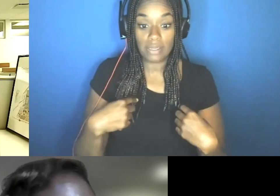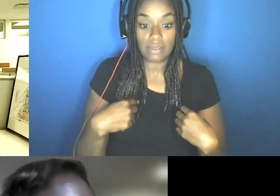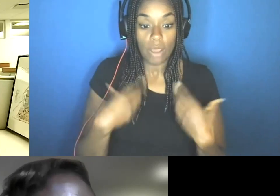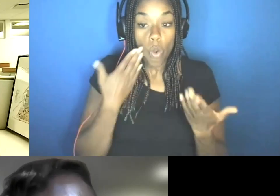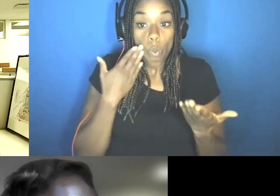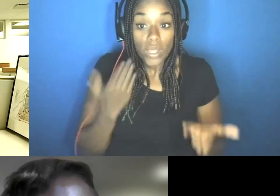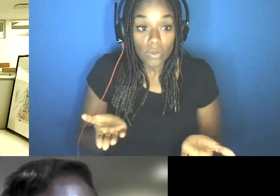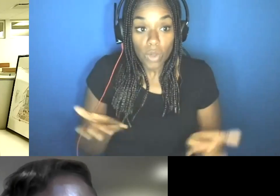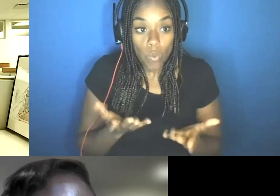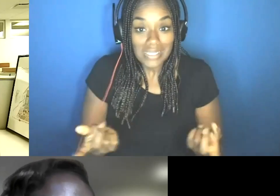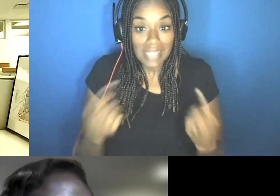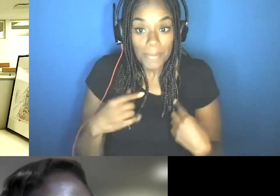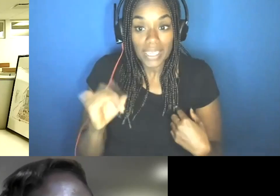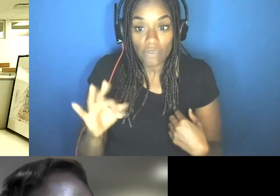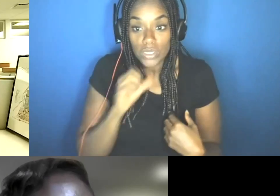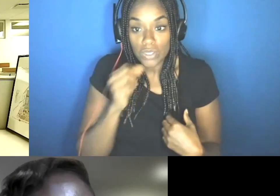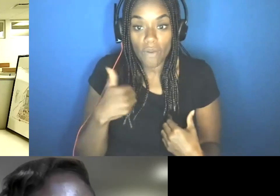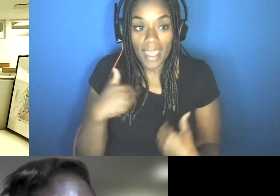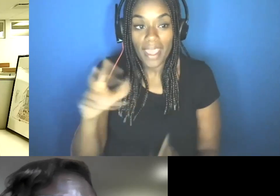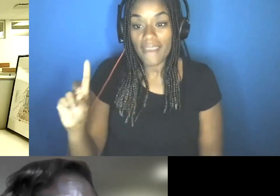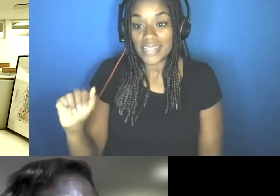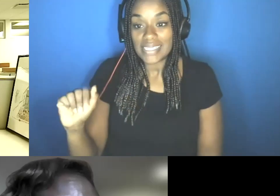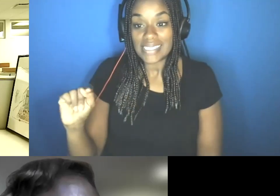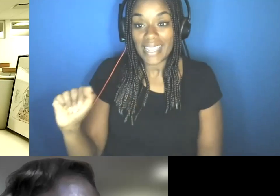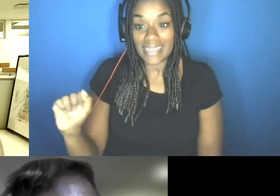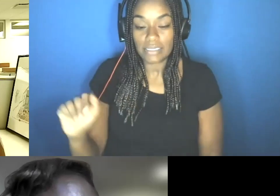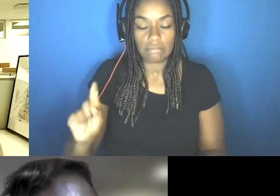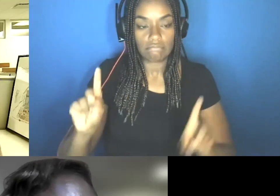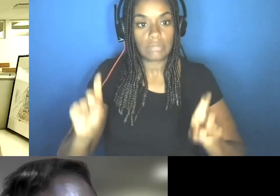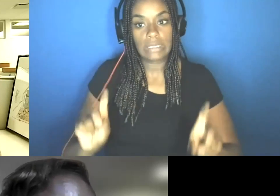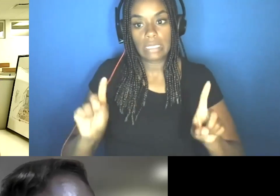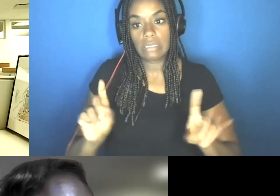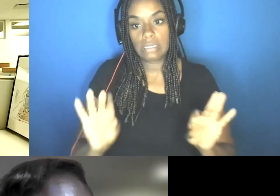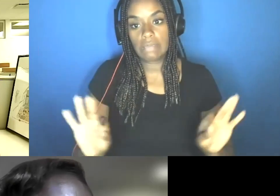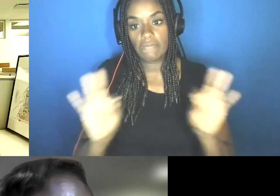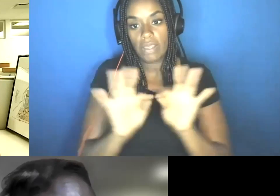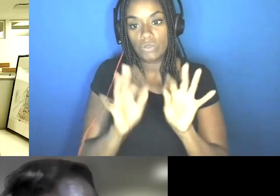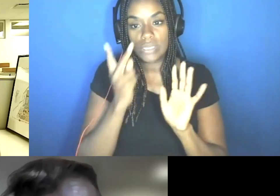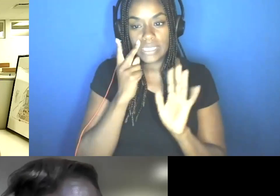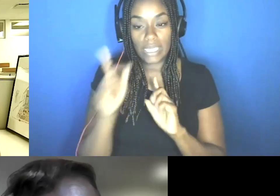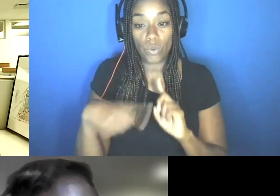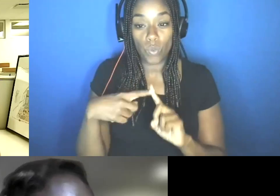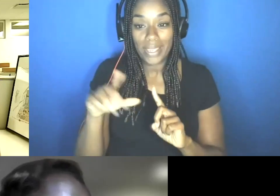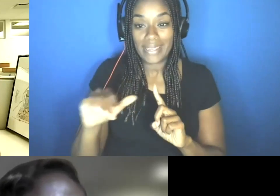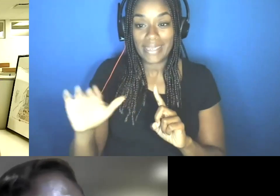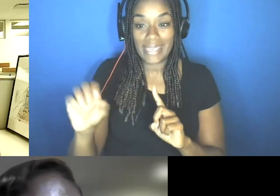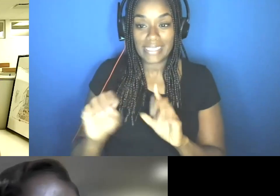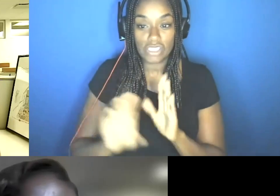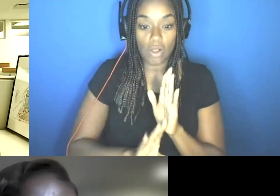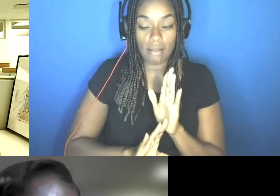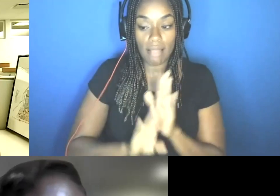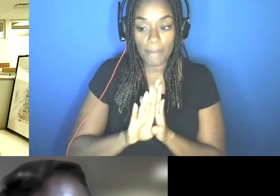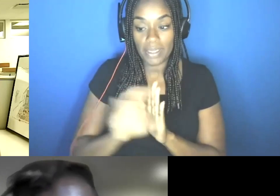if we don't have data. So testing is really vital for us to see when cases are climbing, if there is a